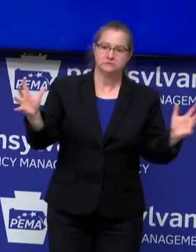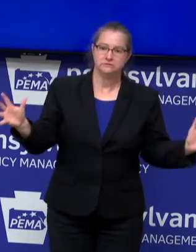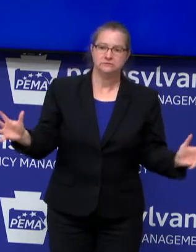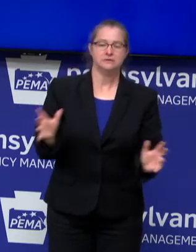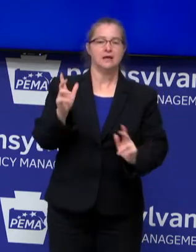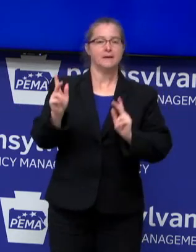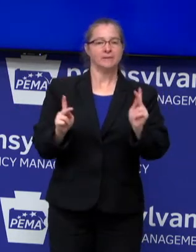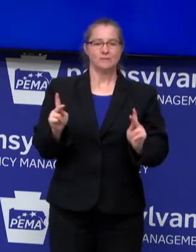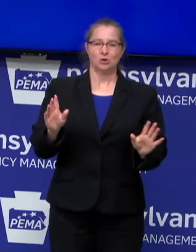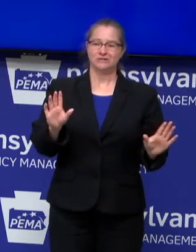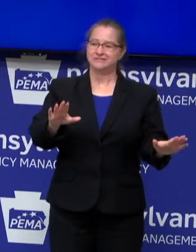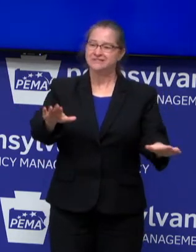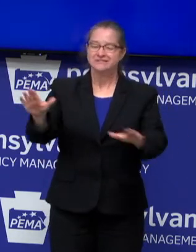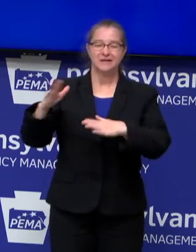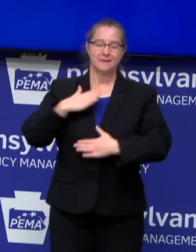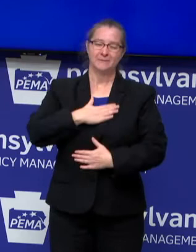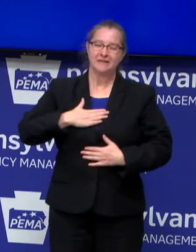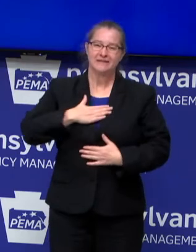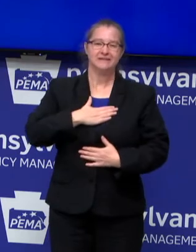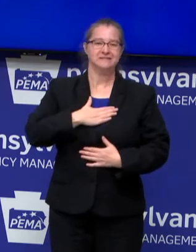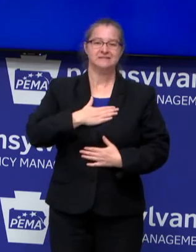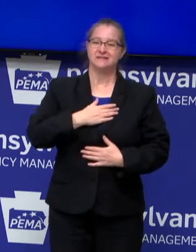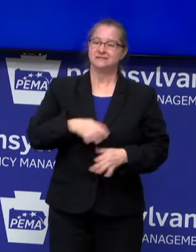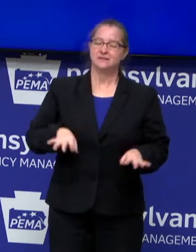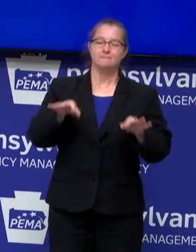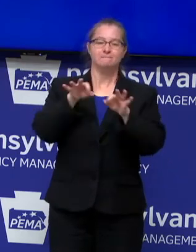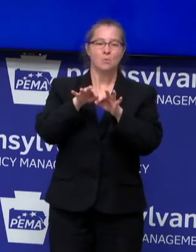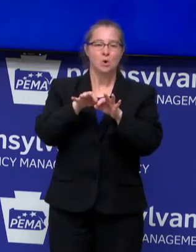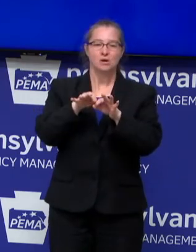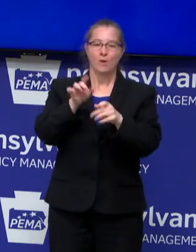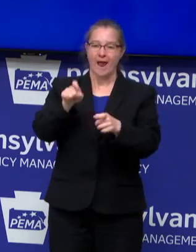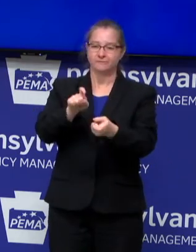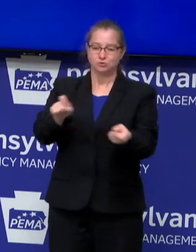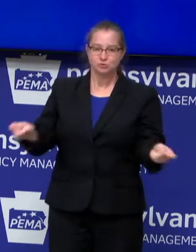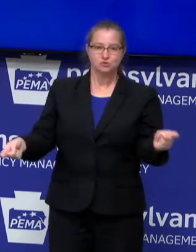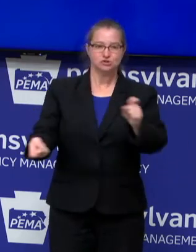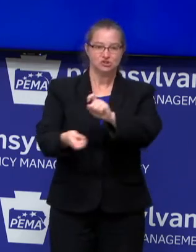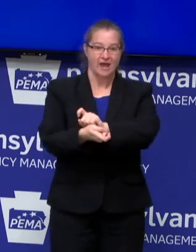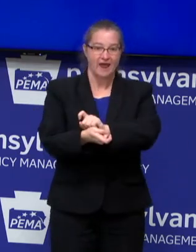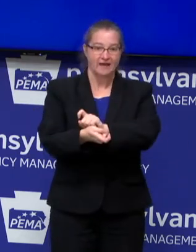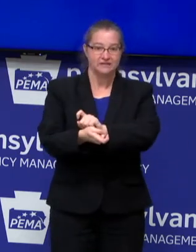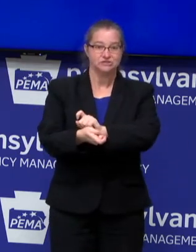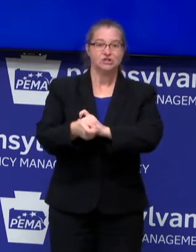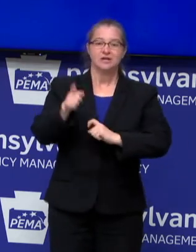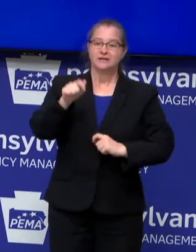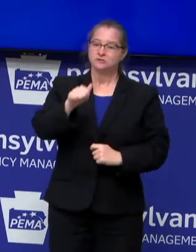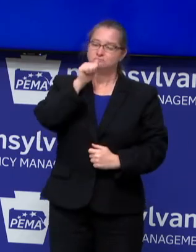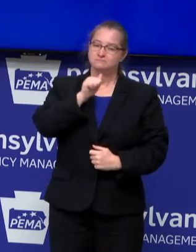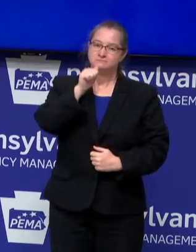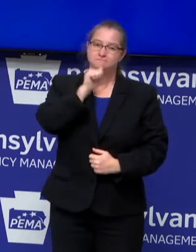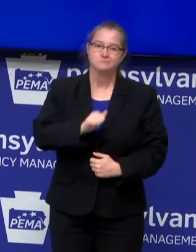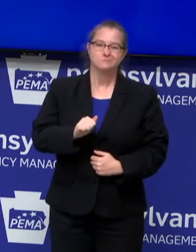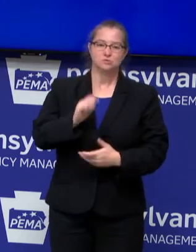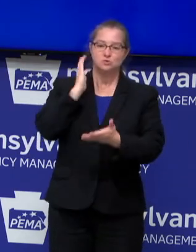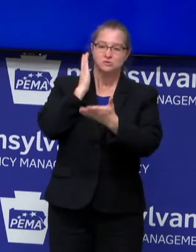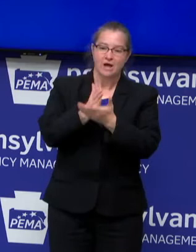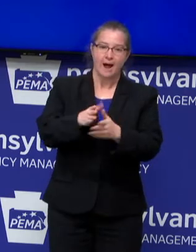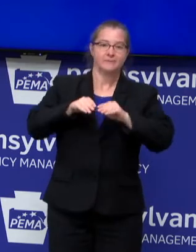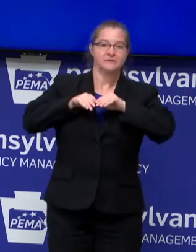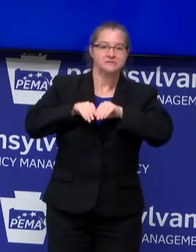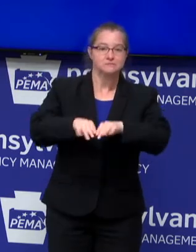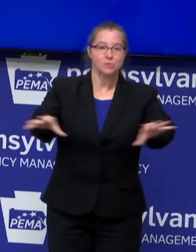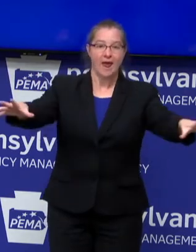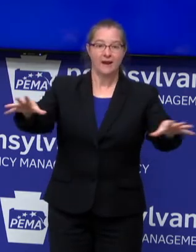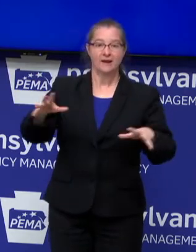community that it's important to get upstream, to turn down the spigot so that we can shut off the valves that are putting more